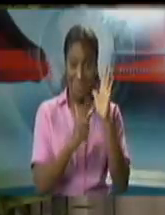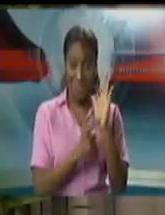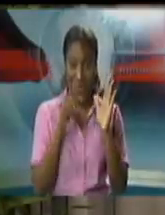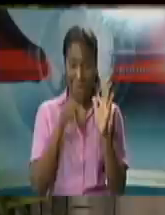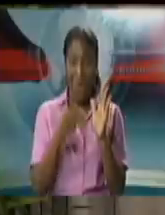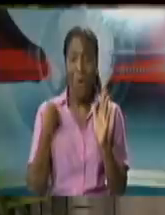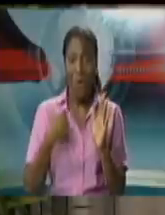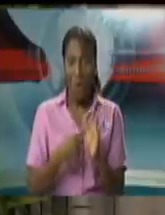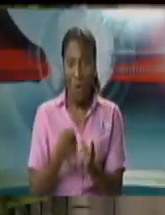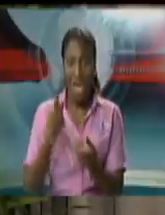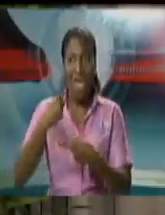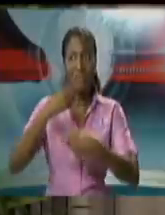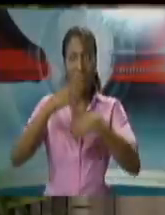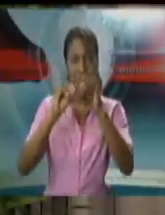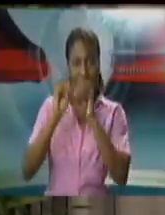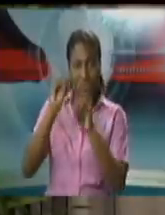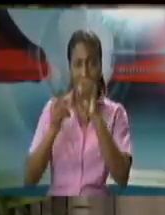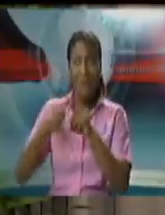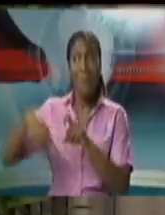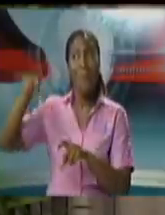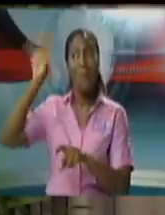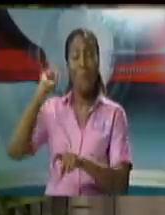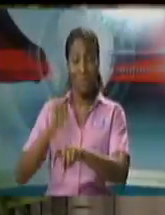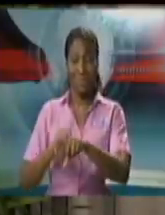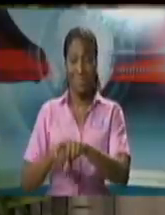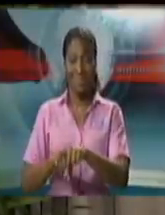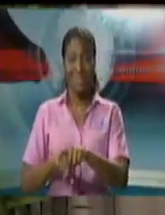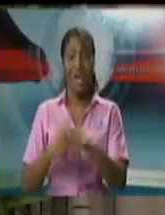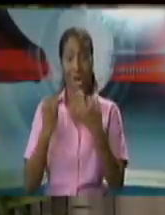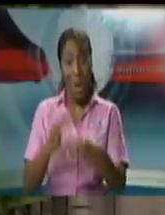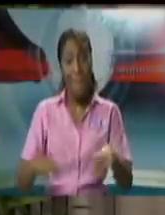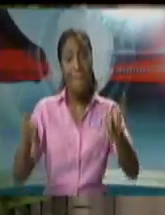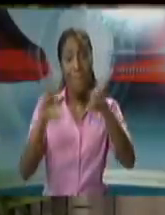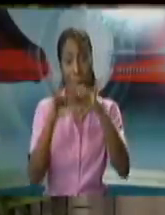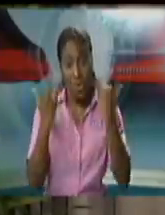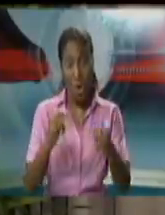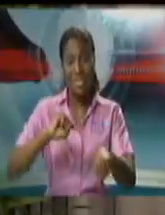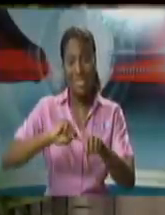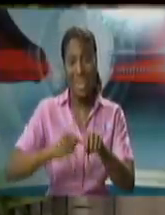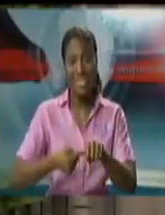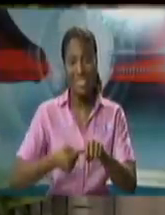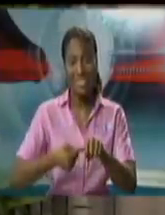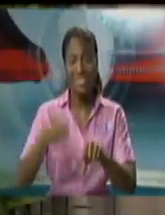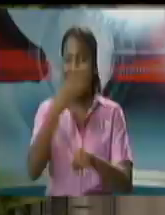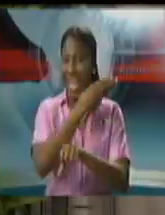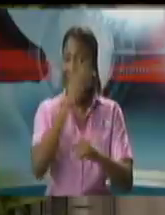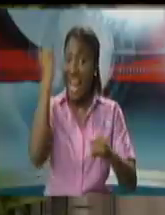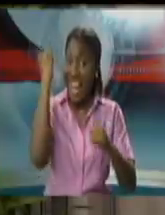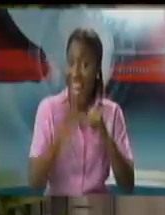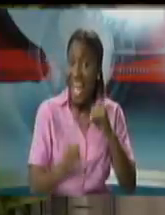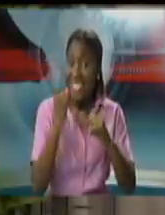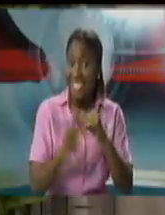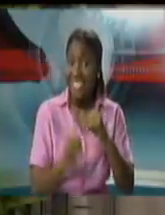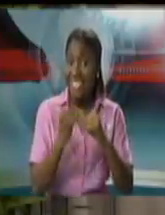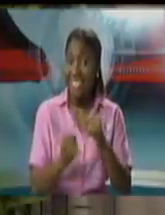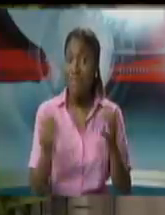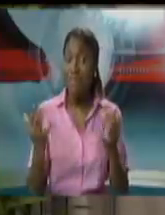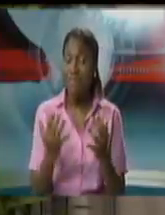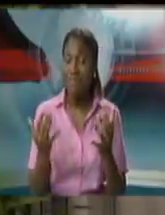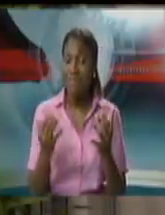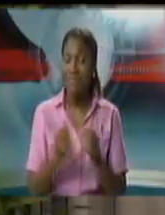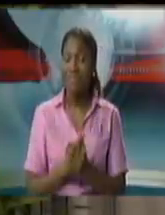pandemic but it is equally important that we get that up and running the last area is to just simply say that